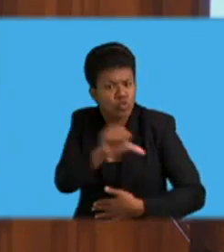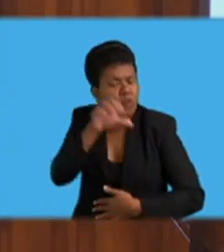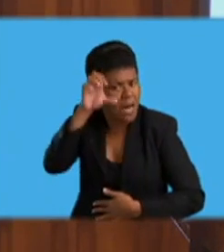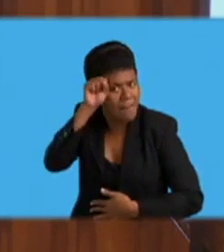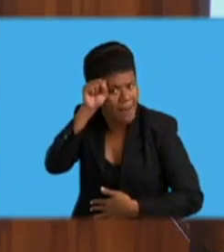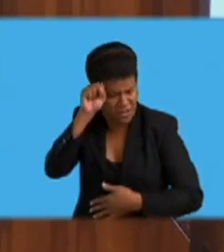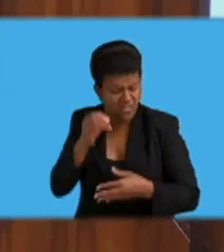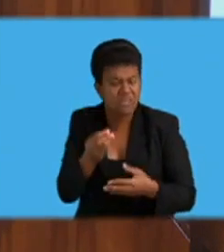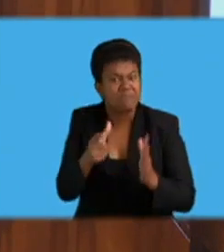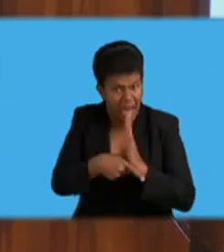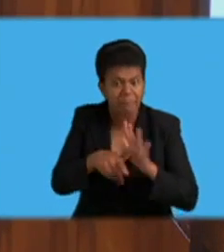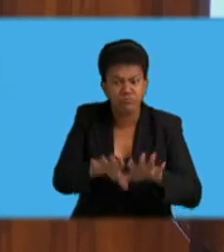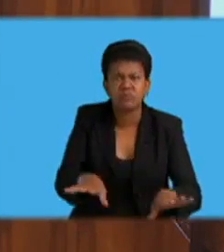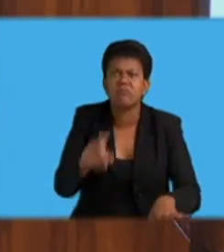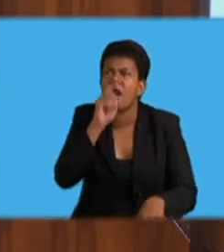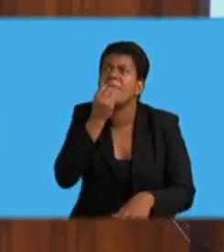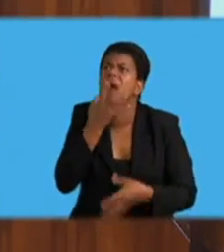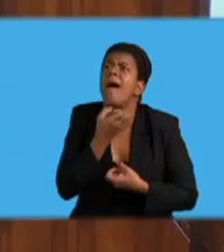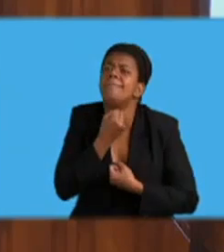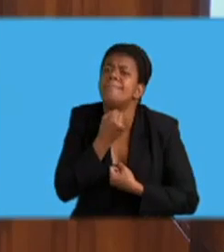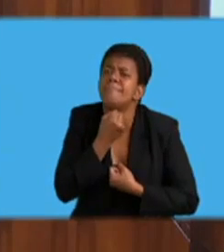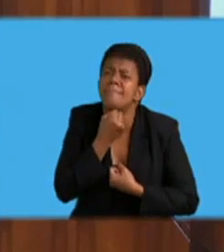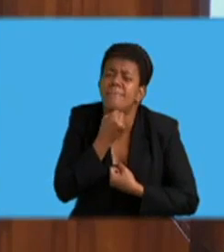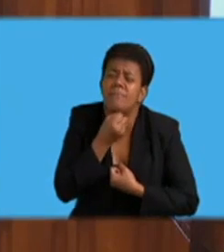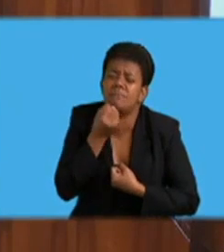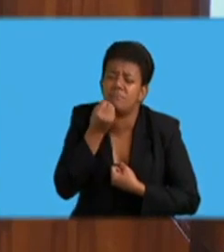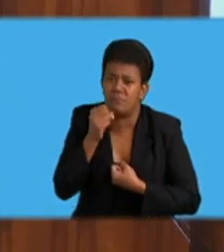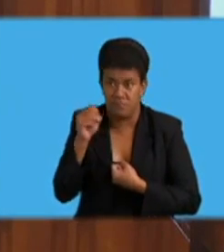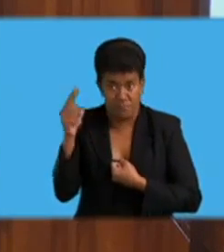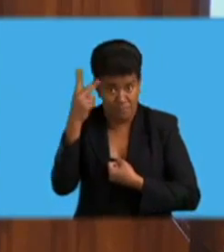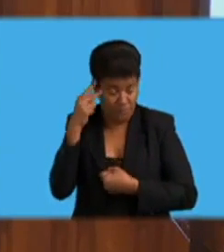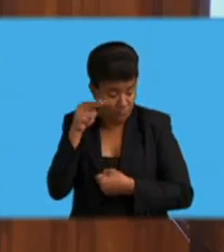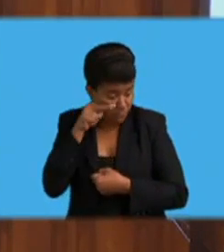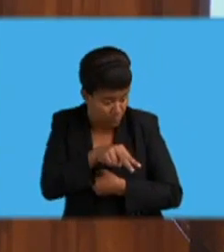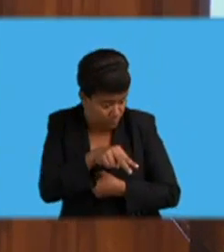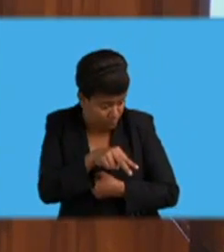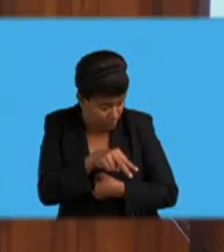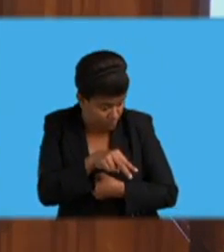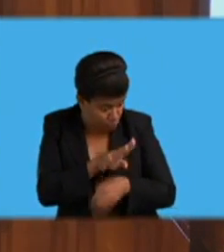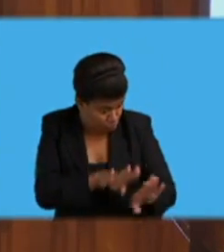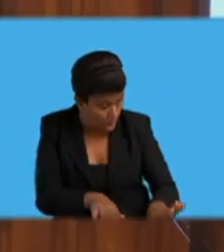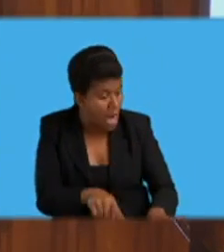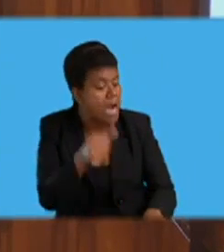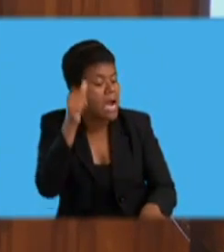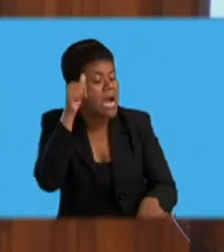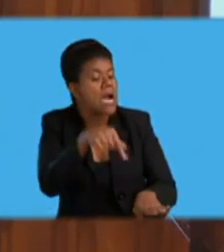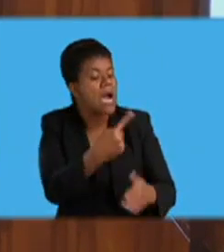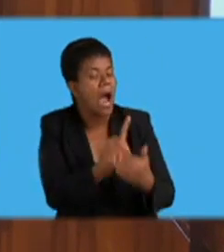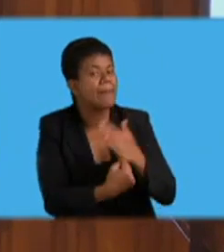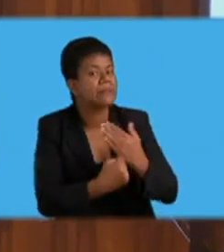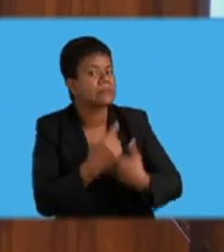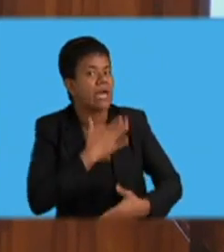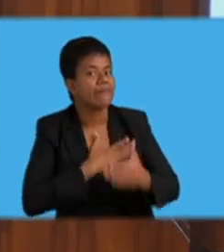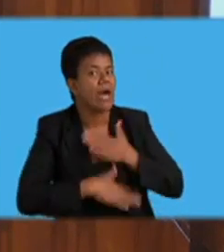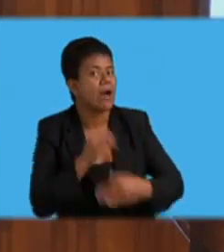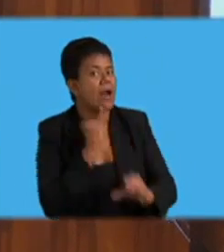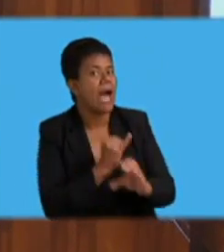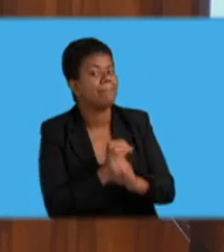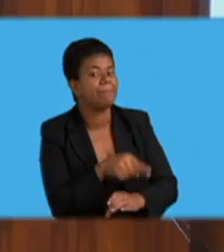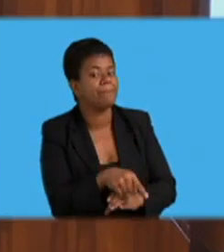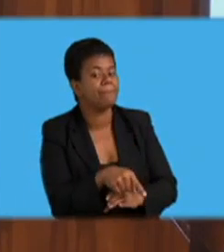We need to learn to recognize signs that a child is being abused, and also how to approach,